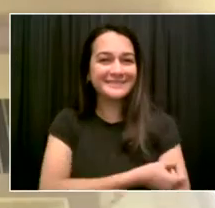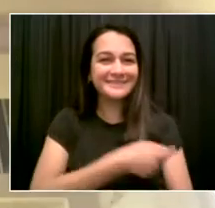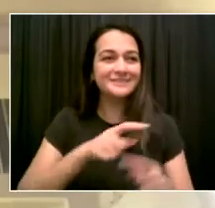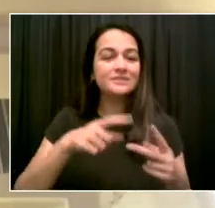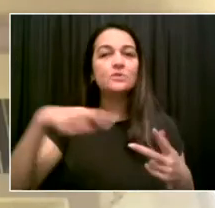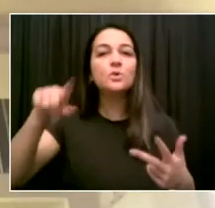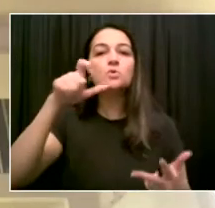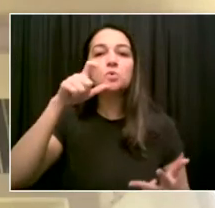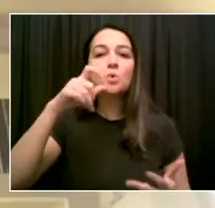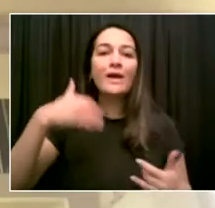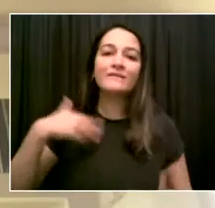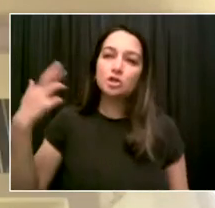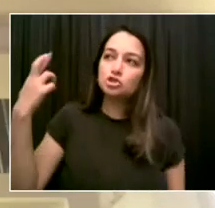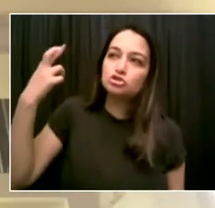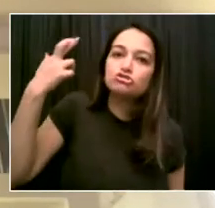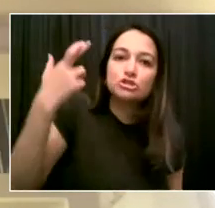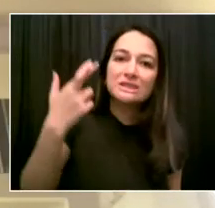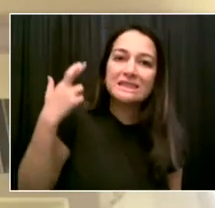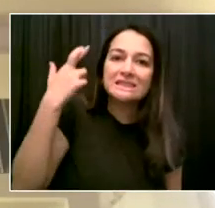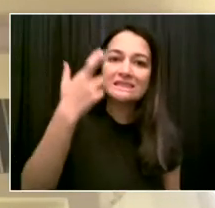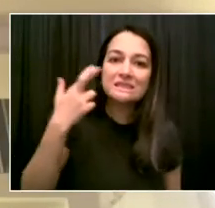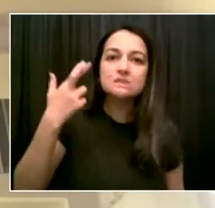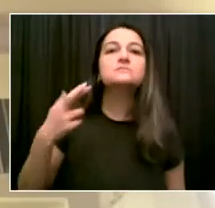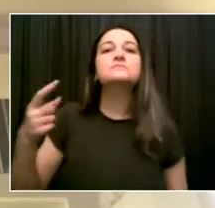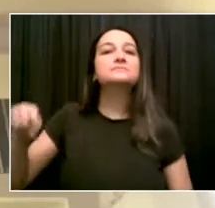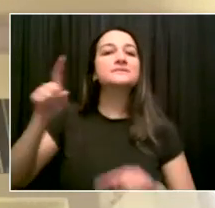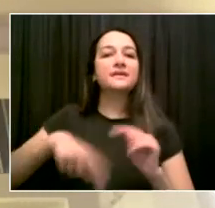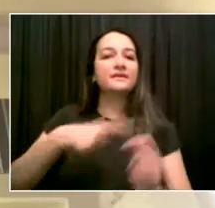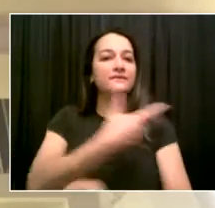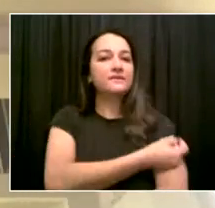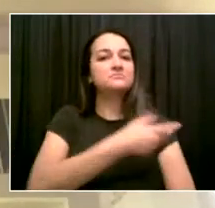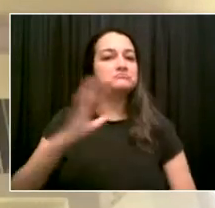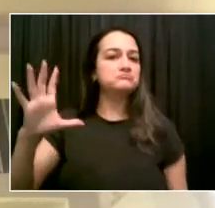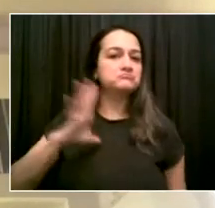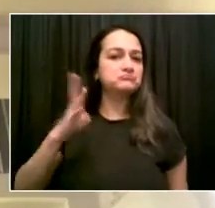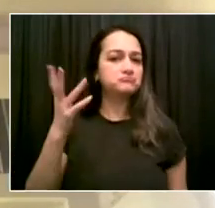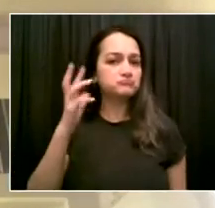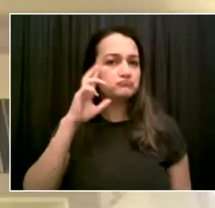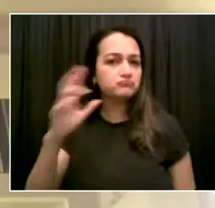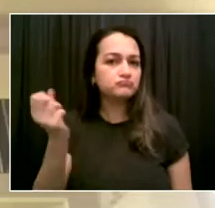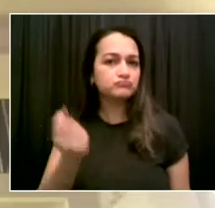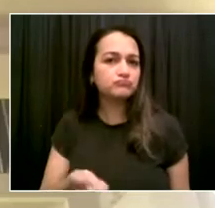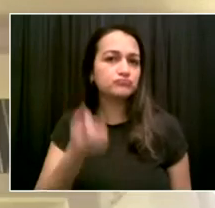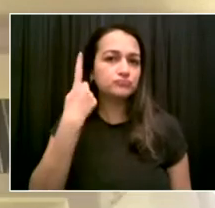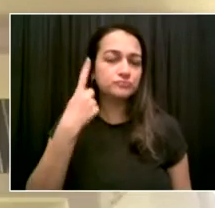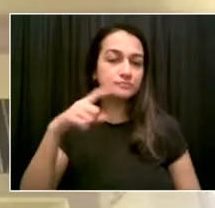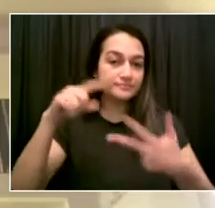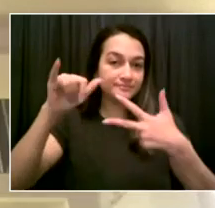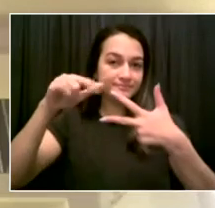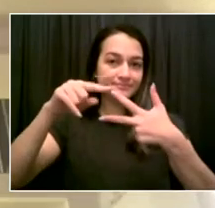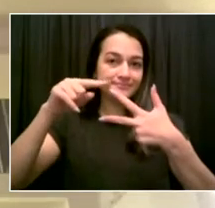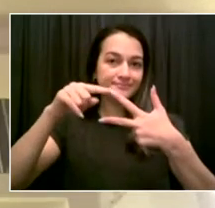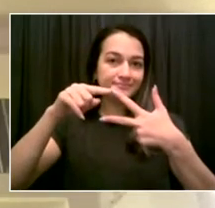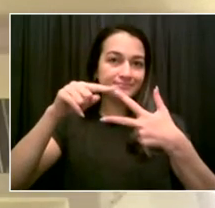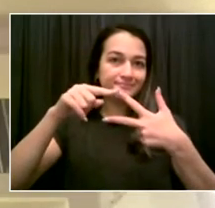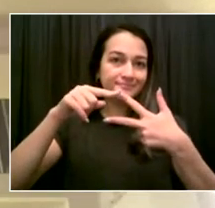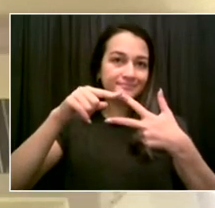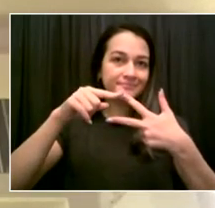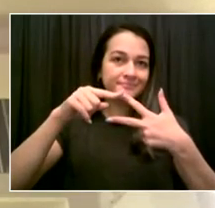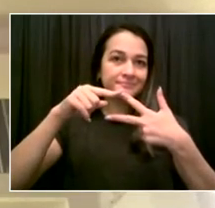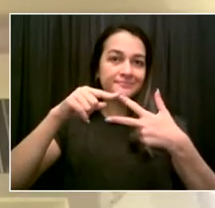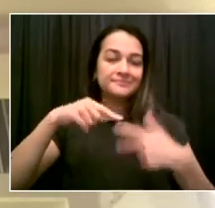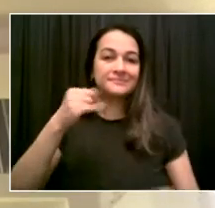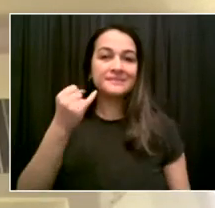system from HIV, cancer, or something else. What the mayor is announcing today is that while all three of these groups are obviously